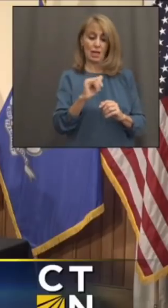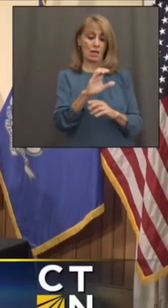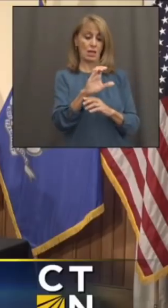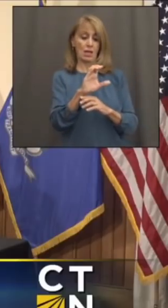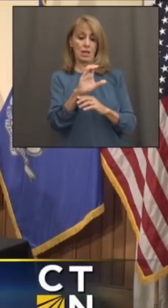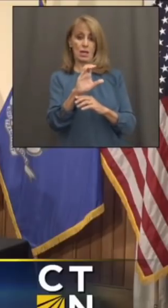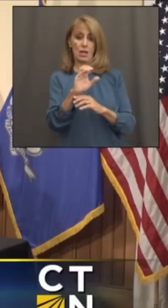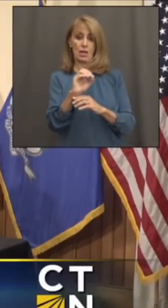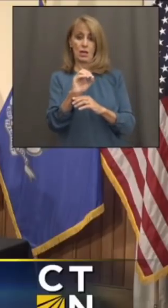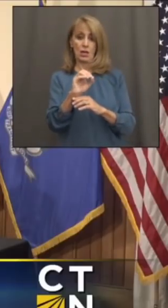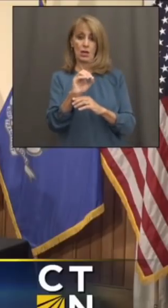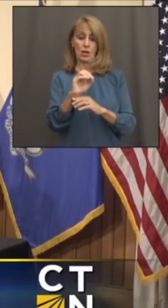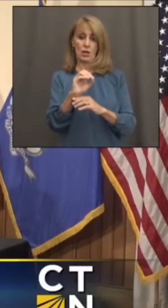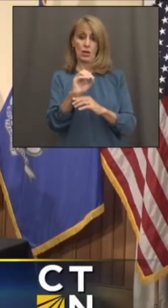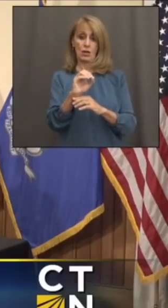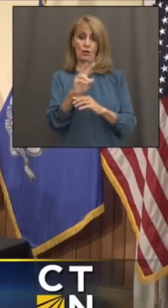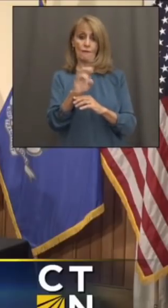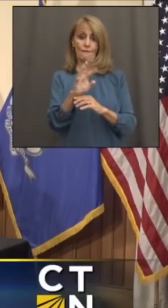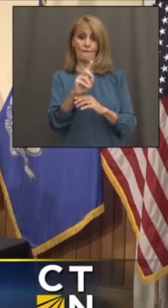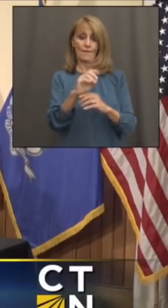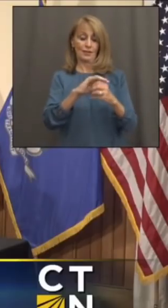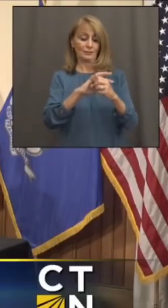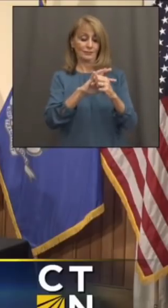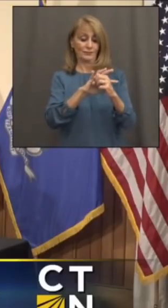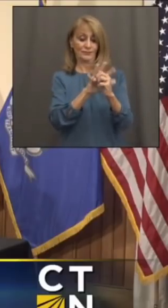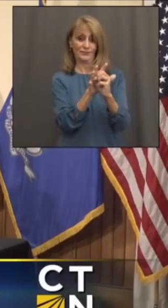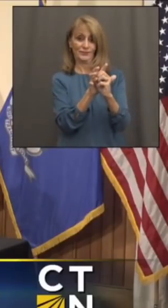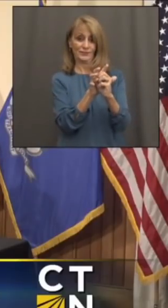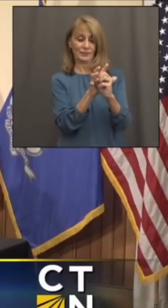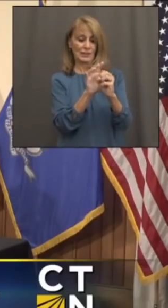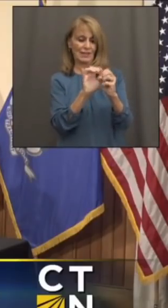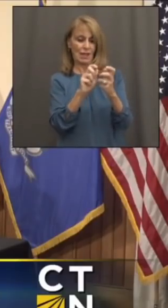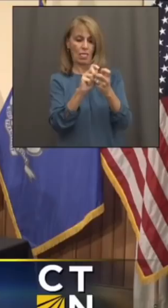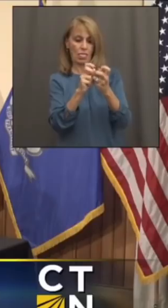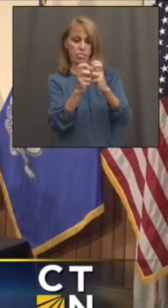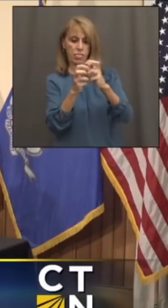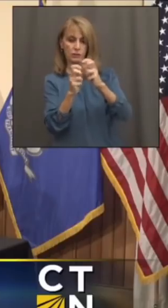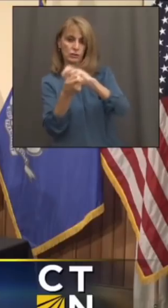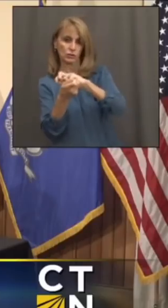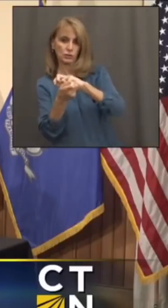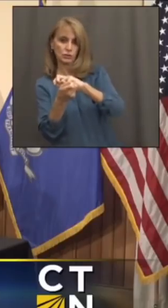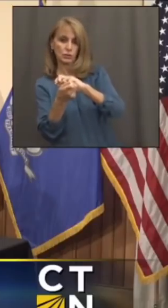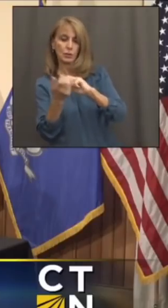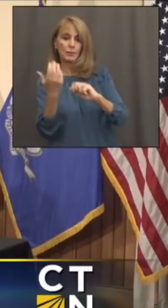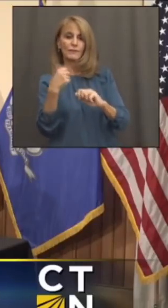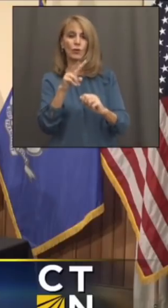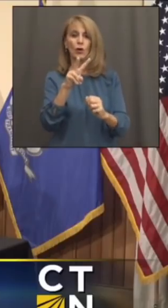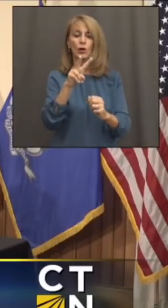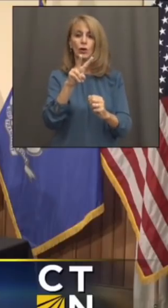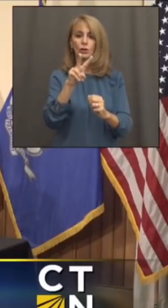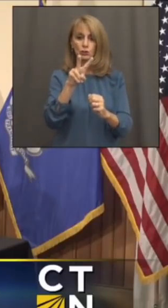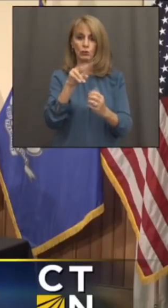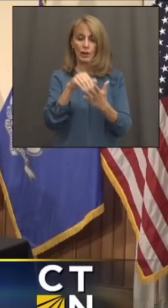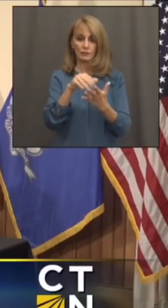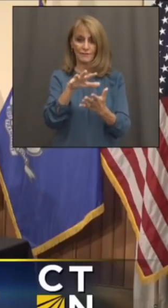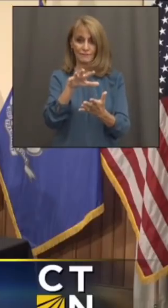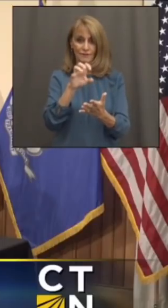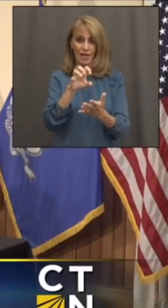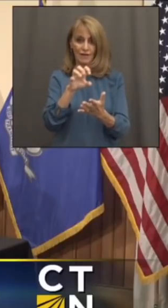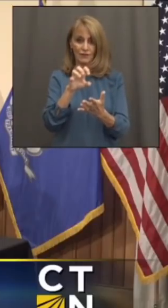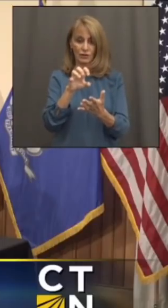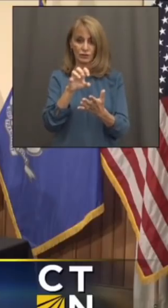to grow here. I just think in the last month, my math is right. gone from about 2,500 at the start to about